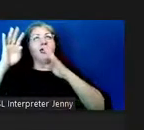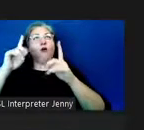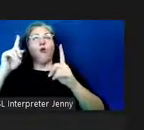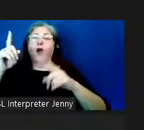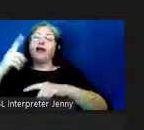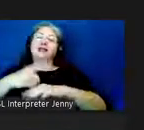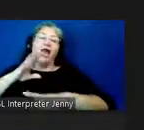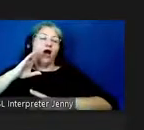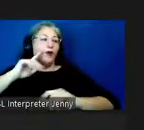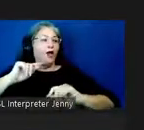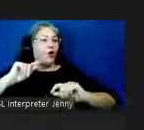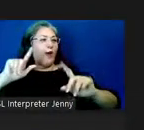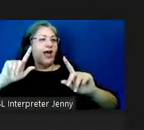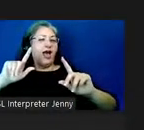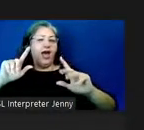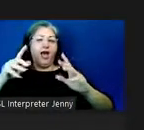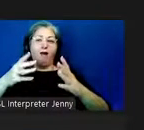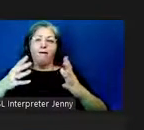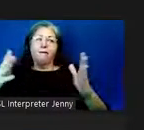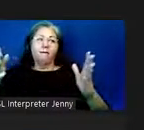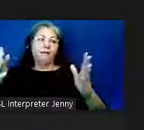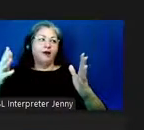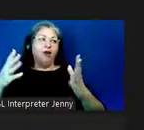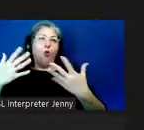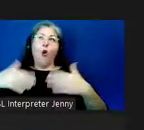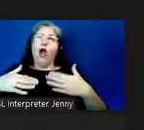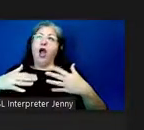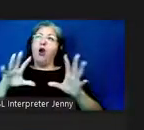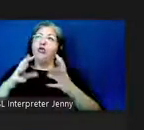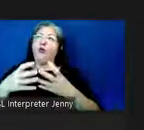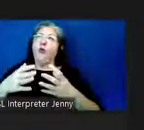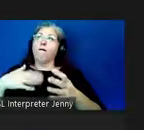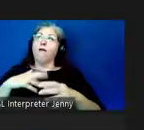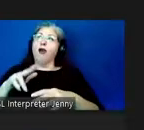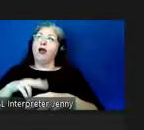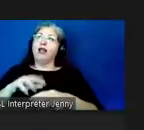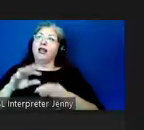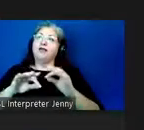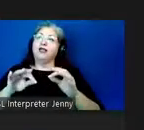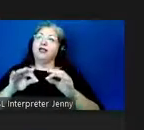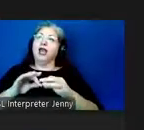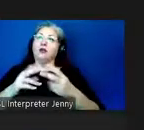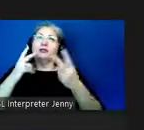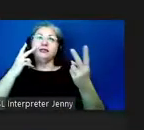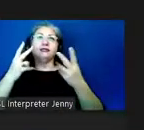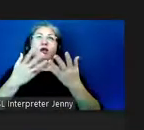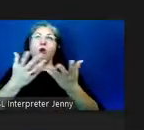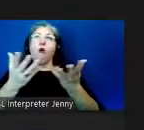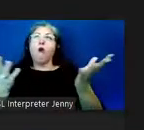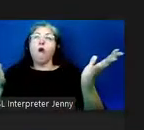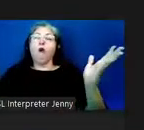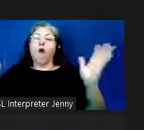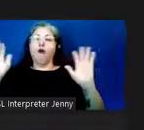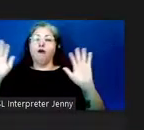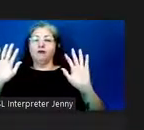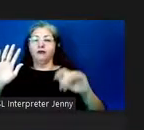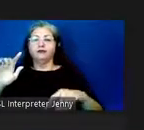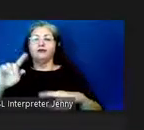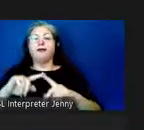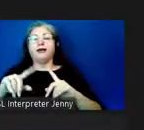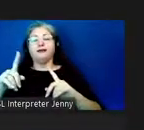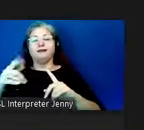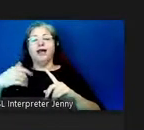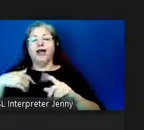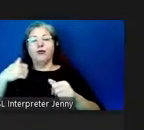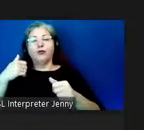one day um in a world where our native language is spoken everywhere around us um i am reminded of